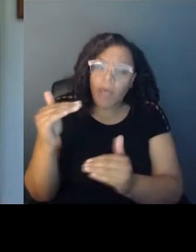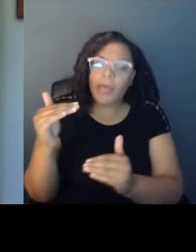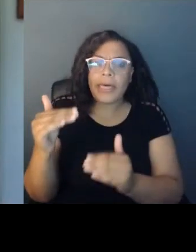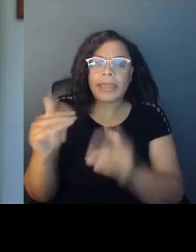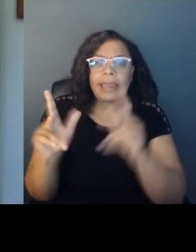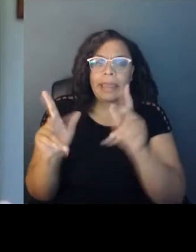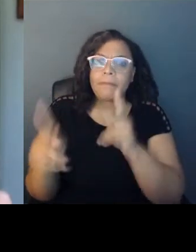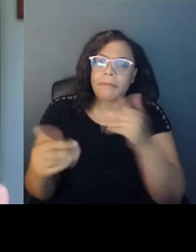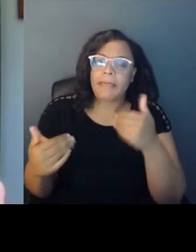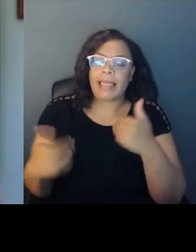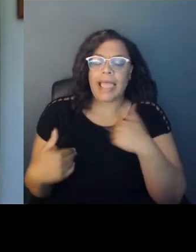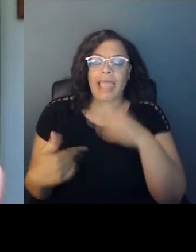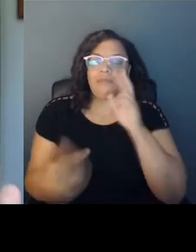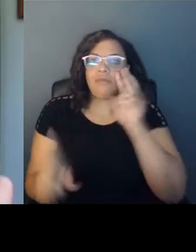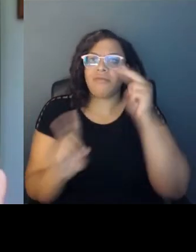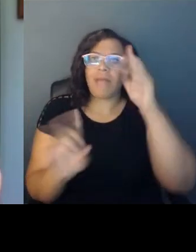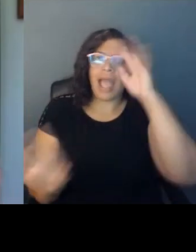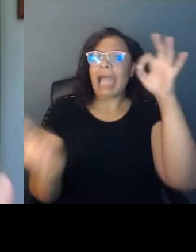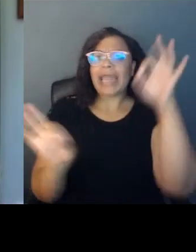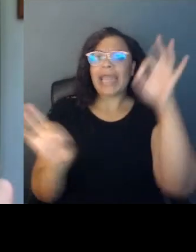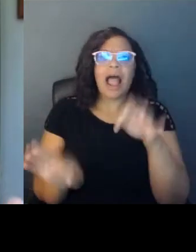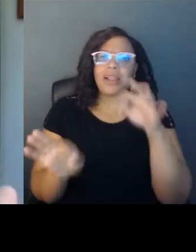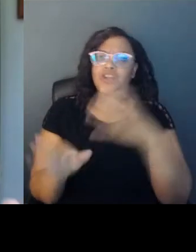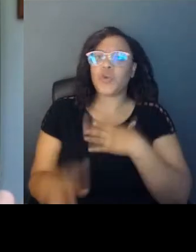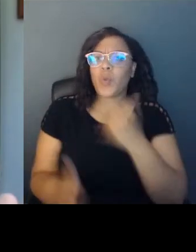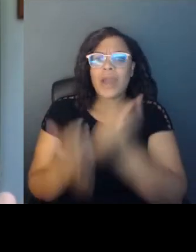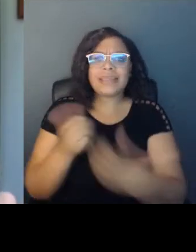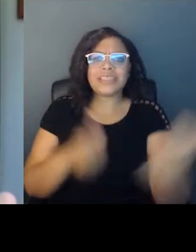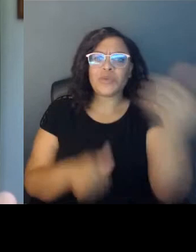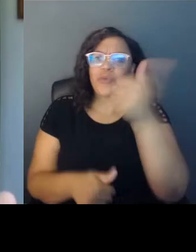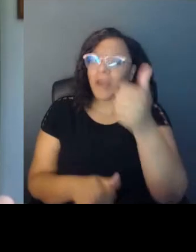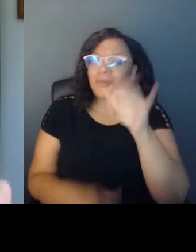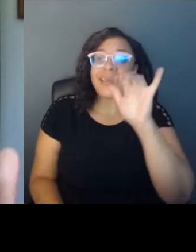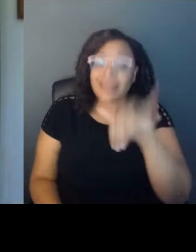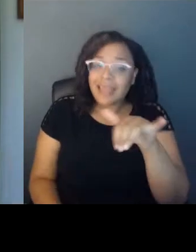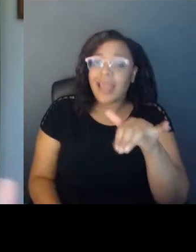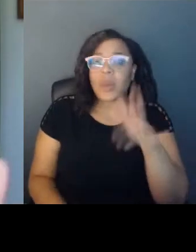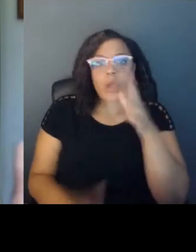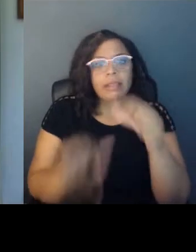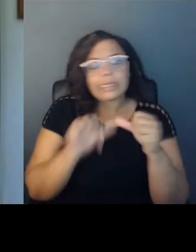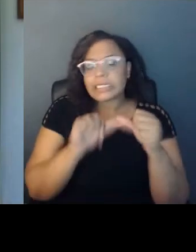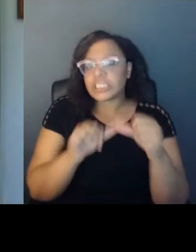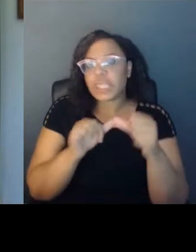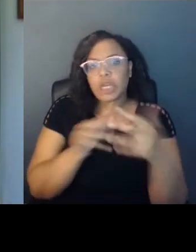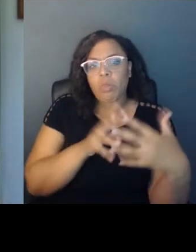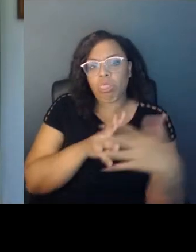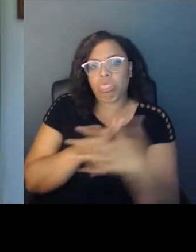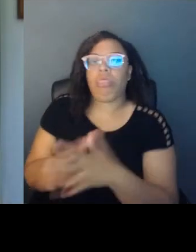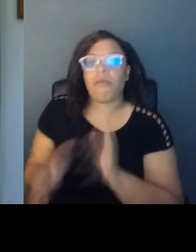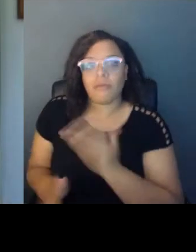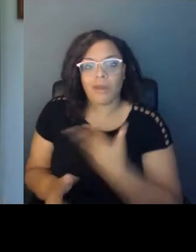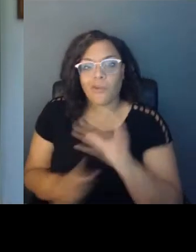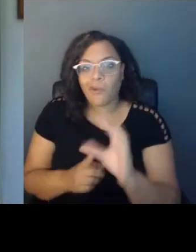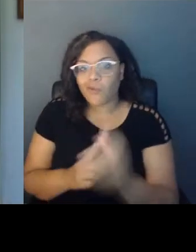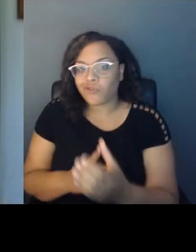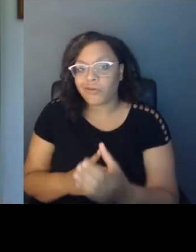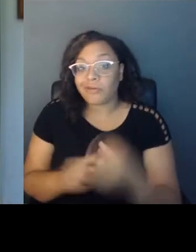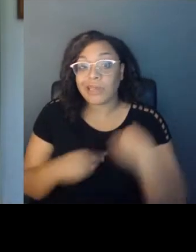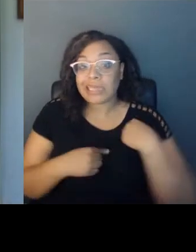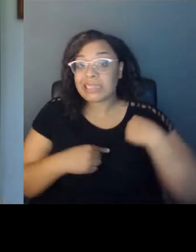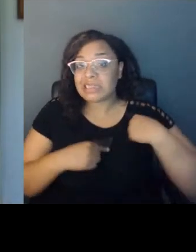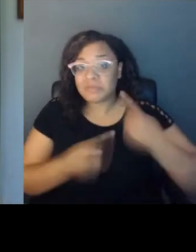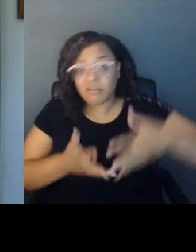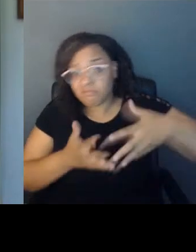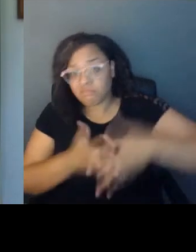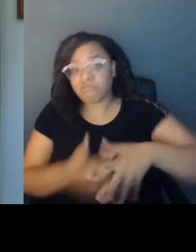white supremacy is one that will continue to be with us. It's been with us for four plus centuries, even